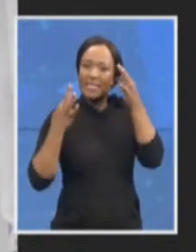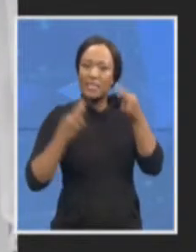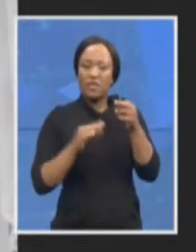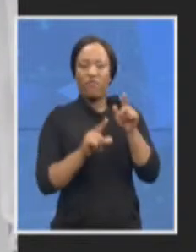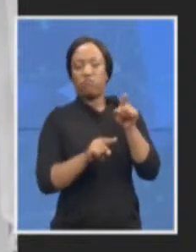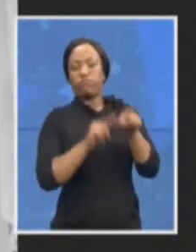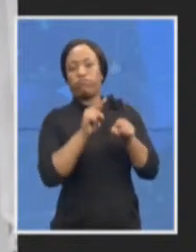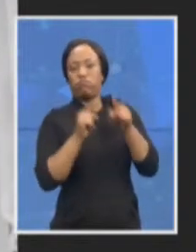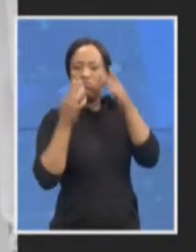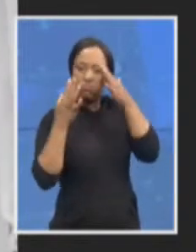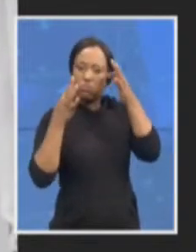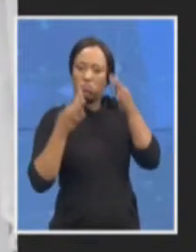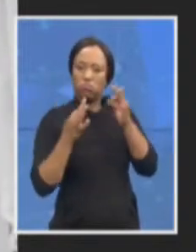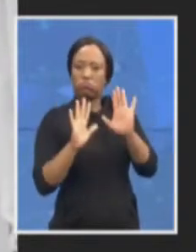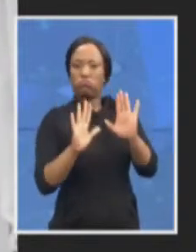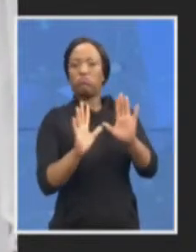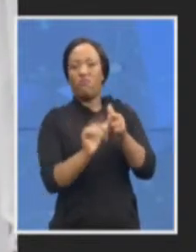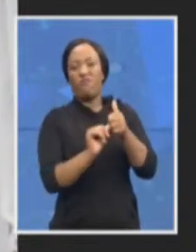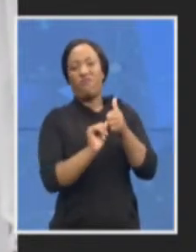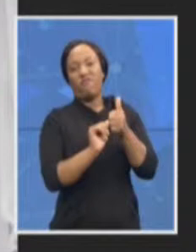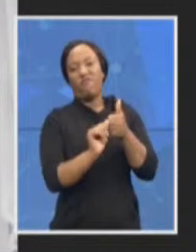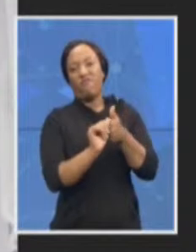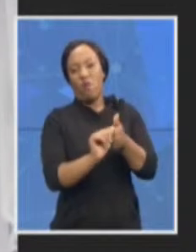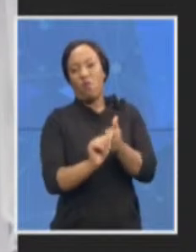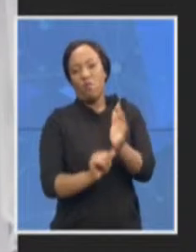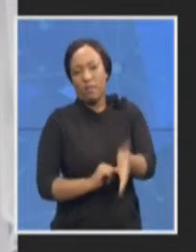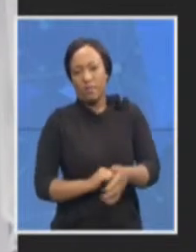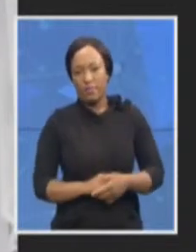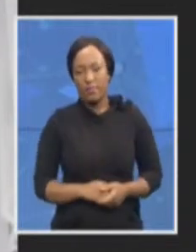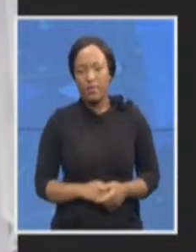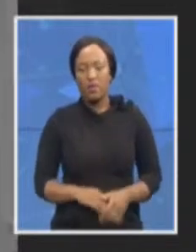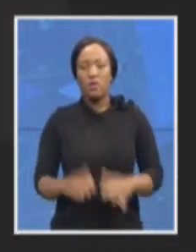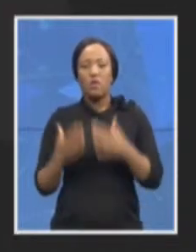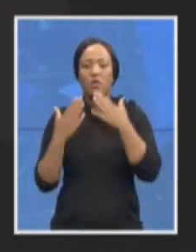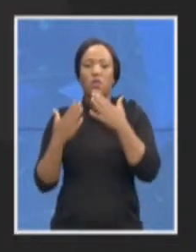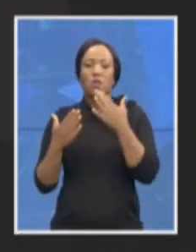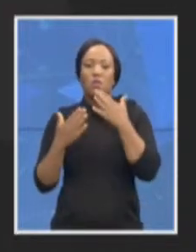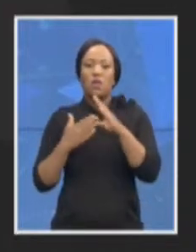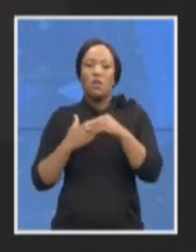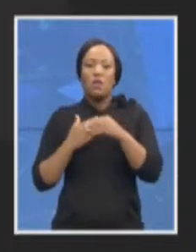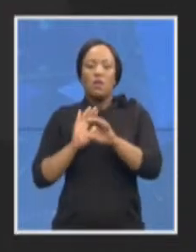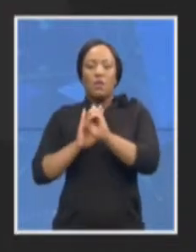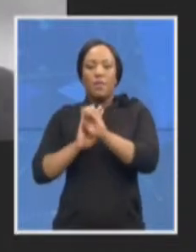thank you very much members of the media that is my address